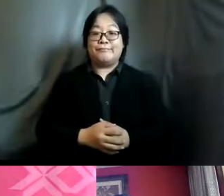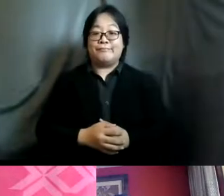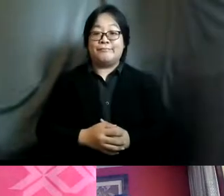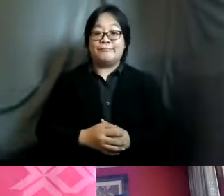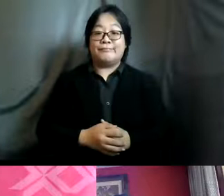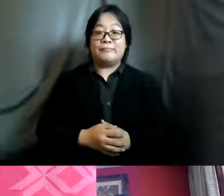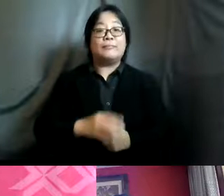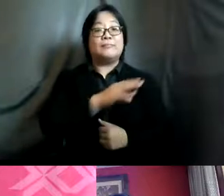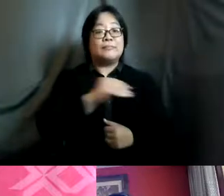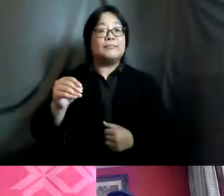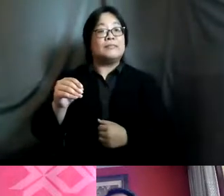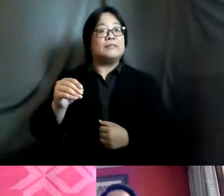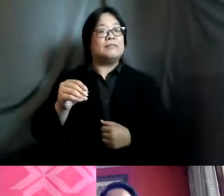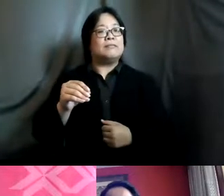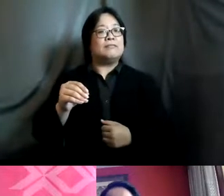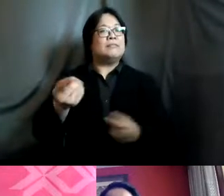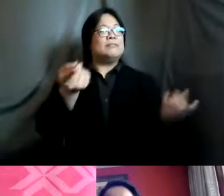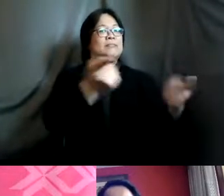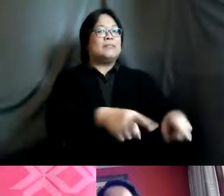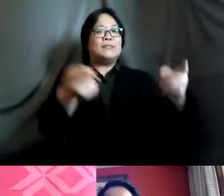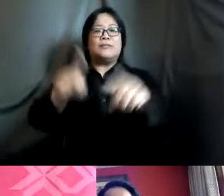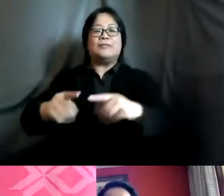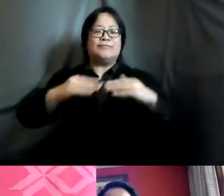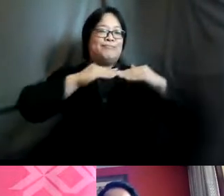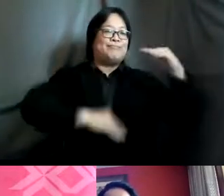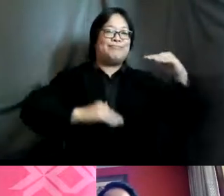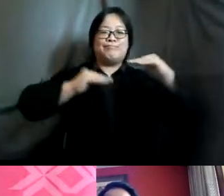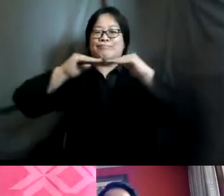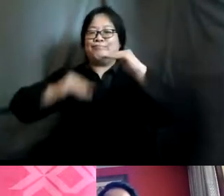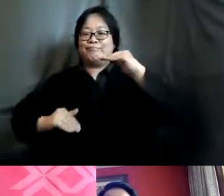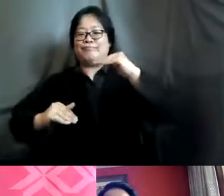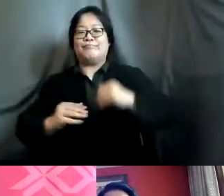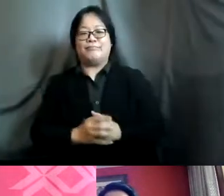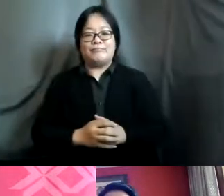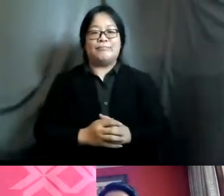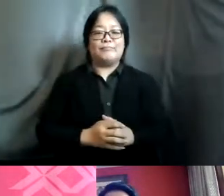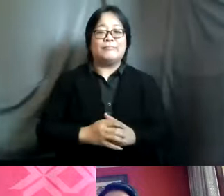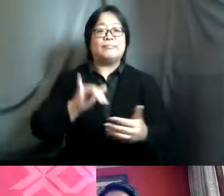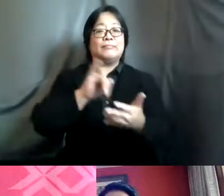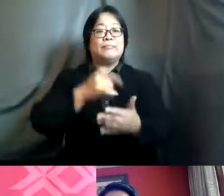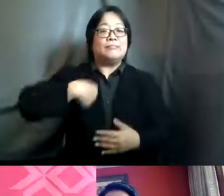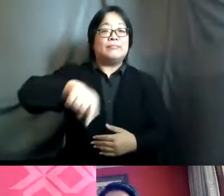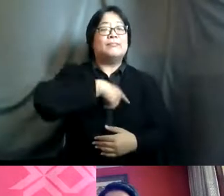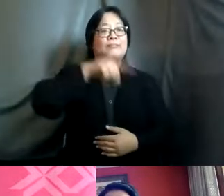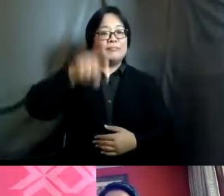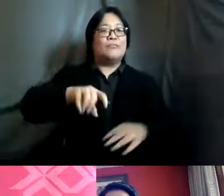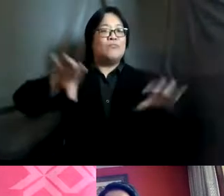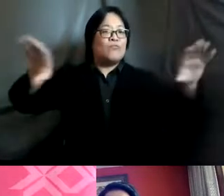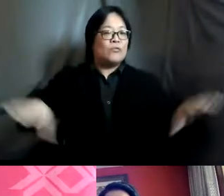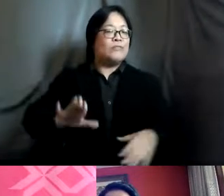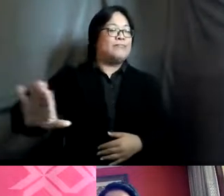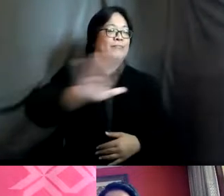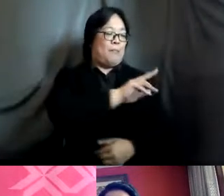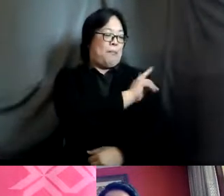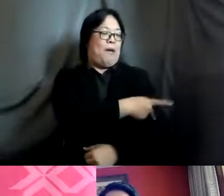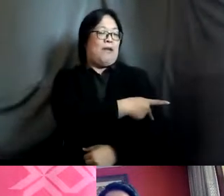perpetuated by gender inequality a profound and persistent norm we must do everything in our power to